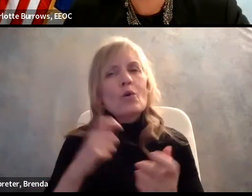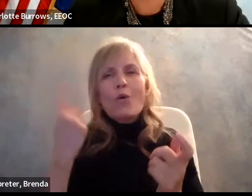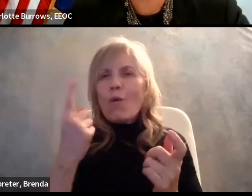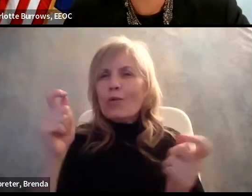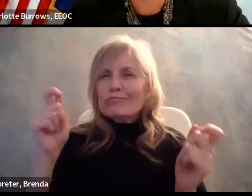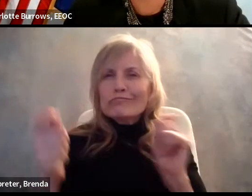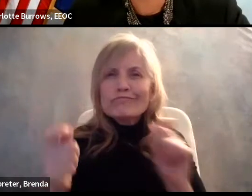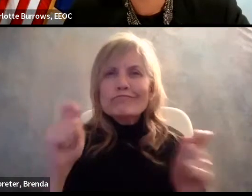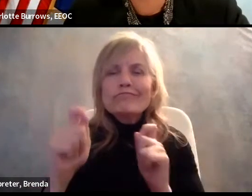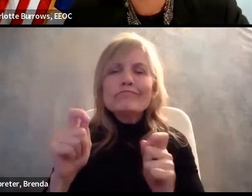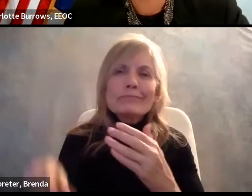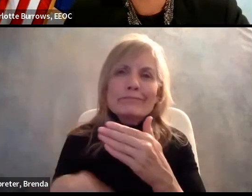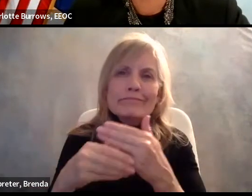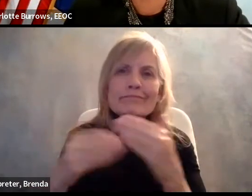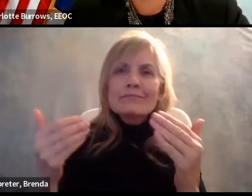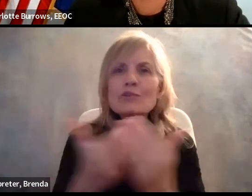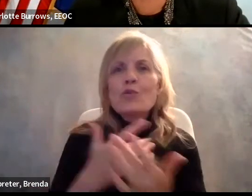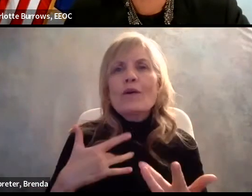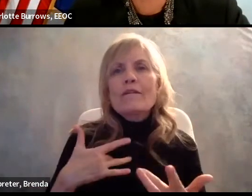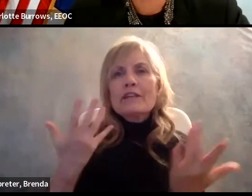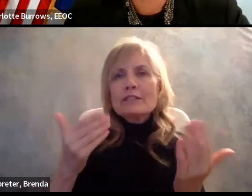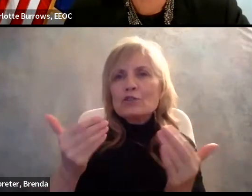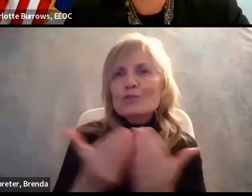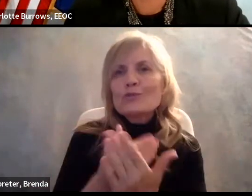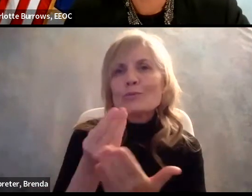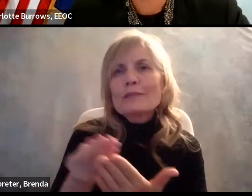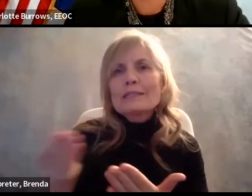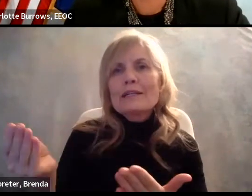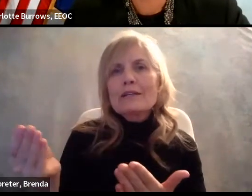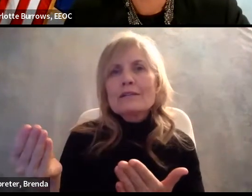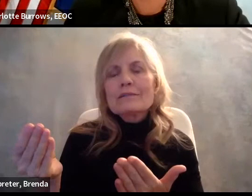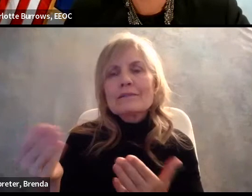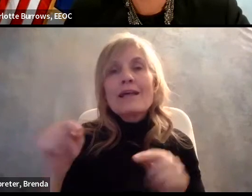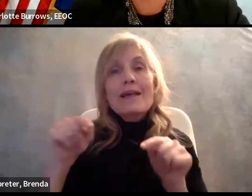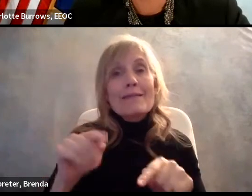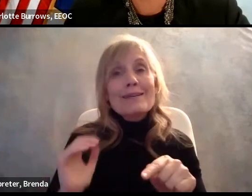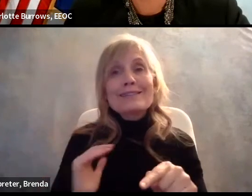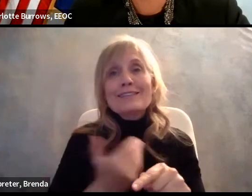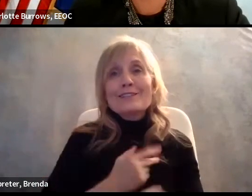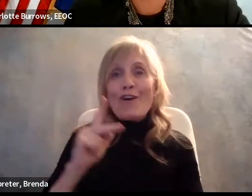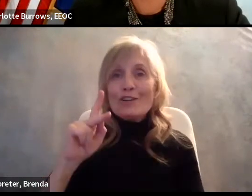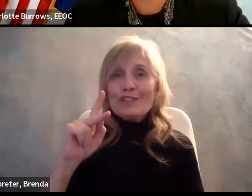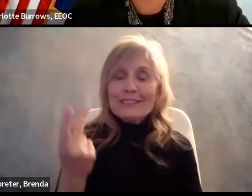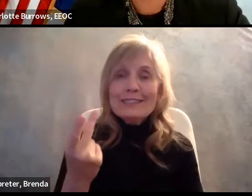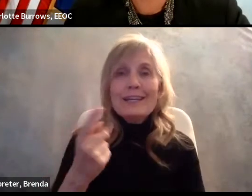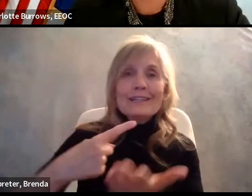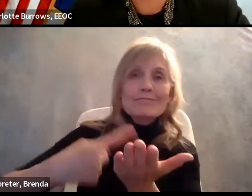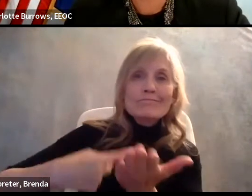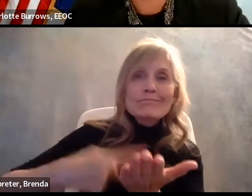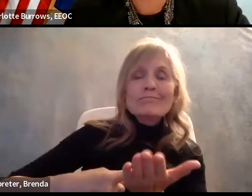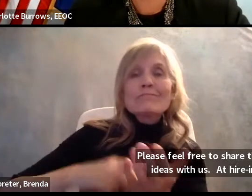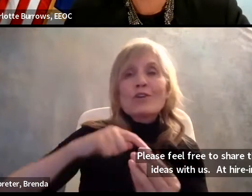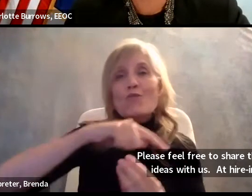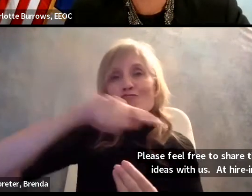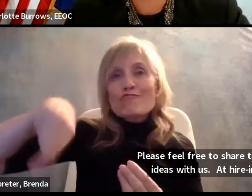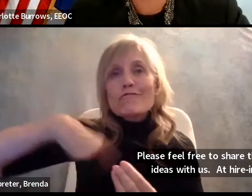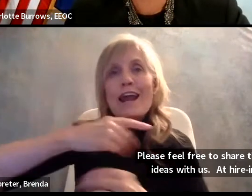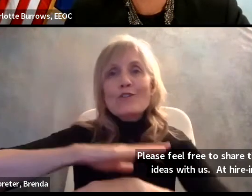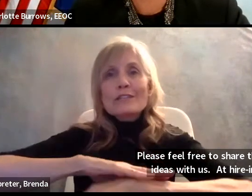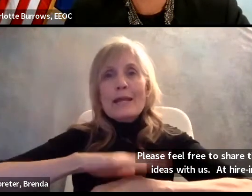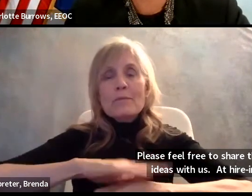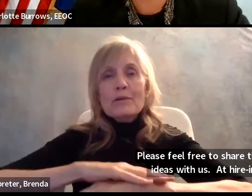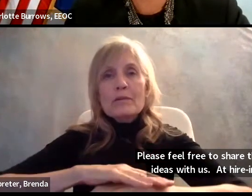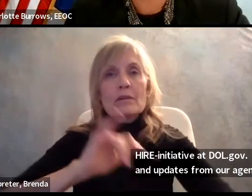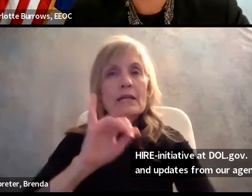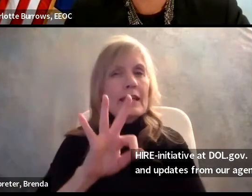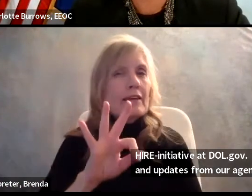events and materials. As Chair Burroughs mentioned, this is our second roundtable session. In case you missed it,